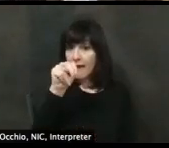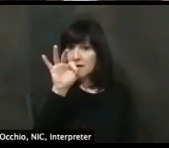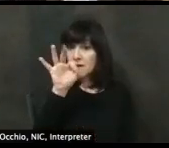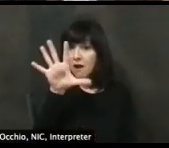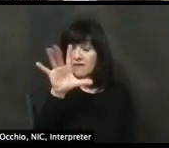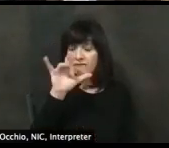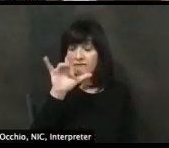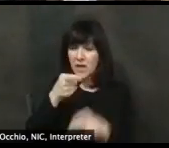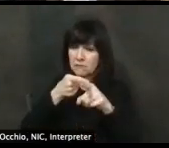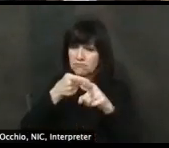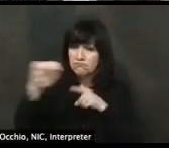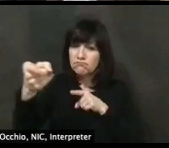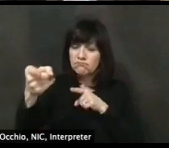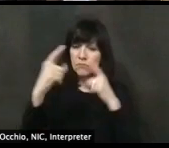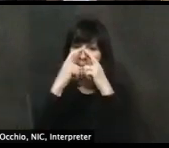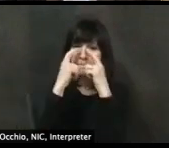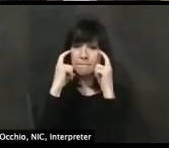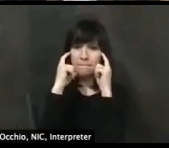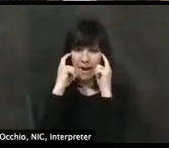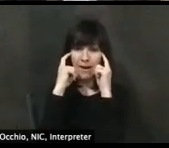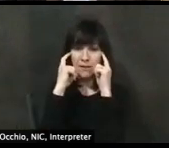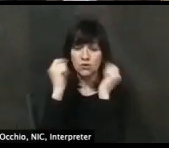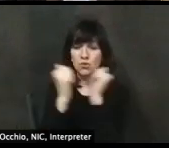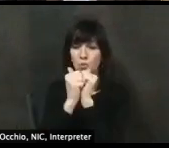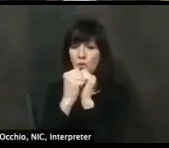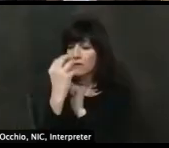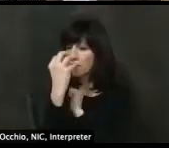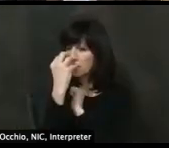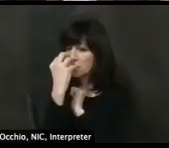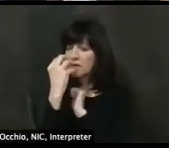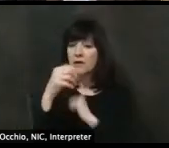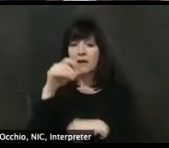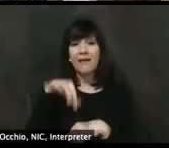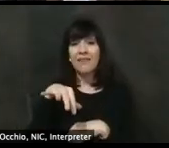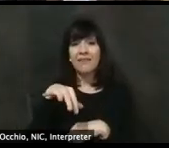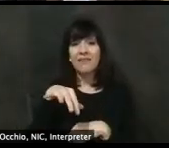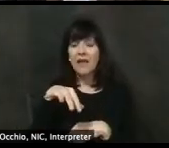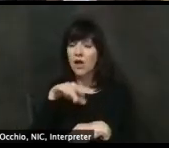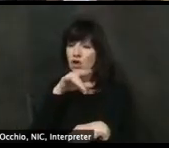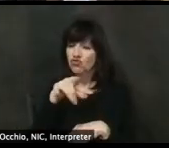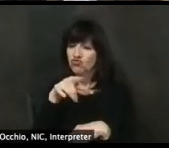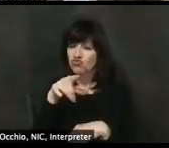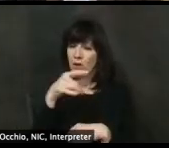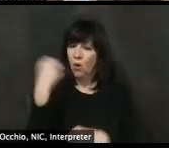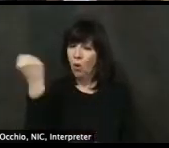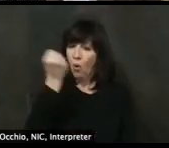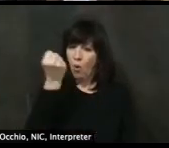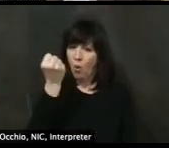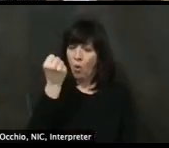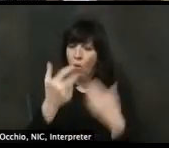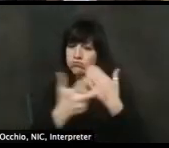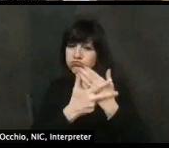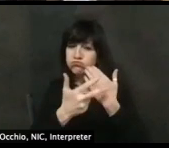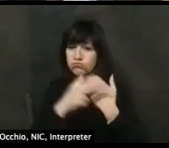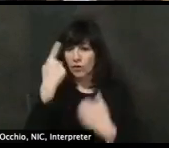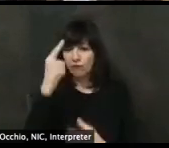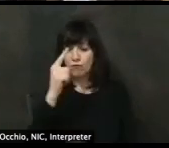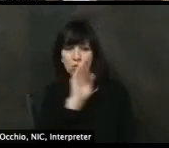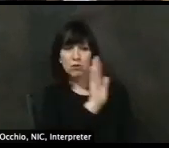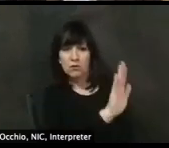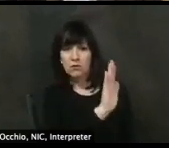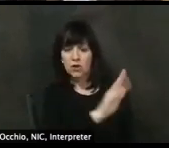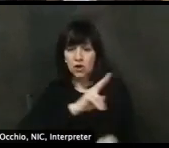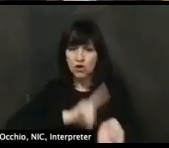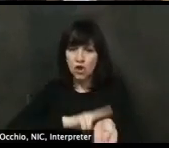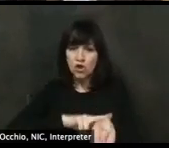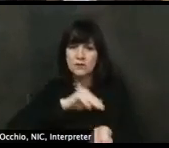care in our emergency rooms and our bed sides. They are also most vulnerable. Um, every day in this country, we are losing